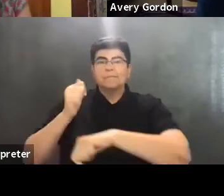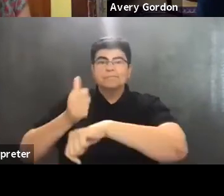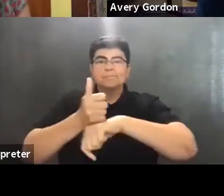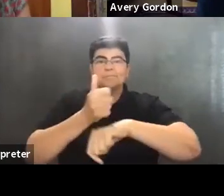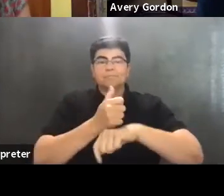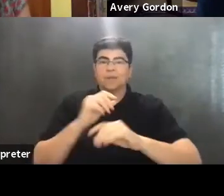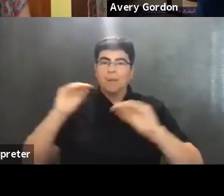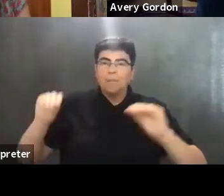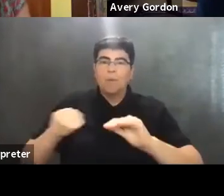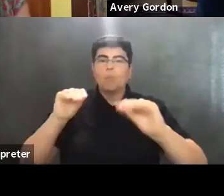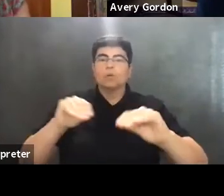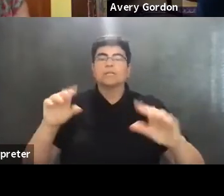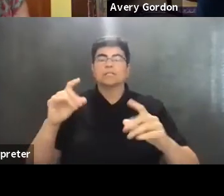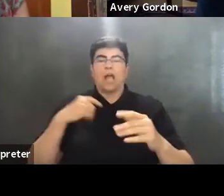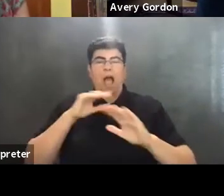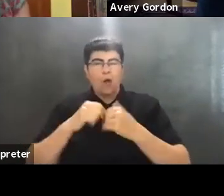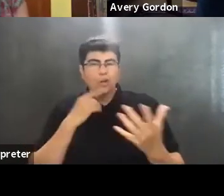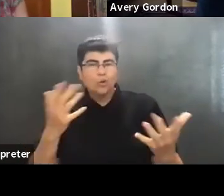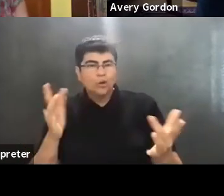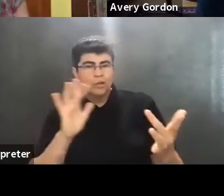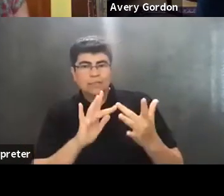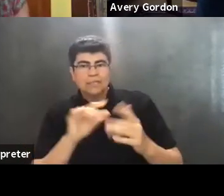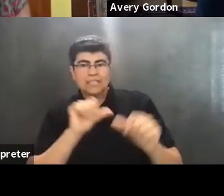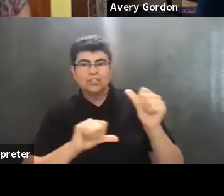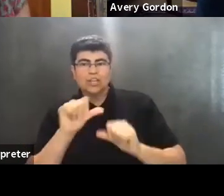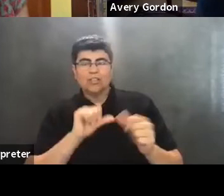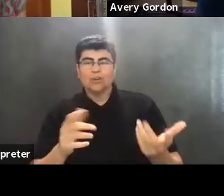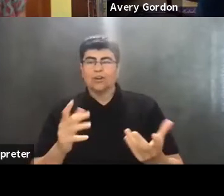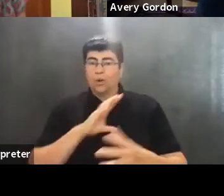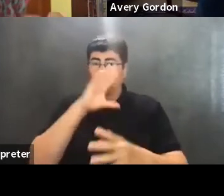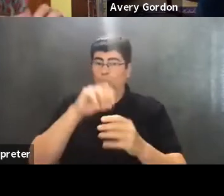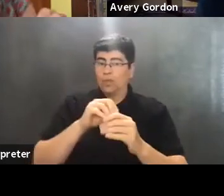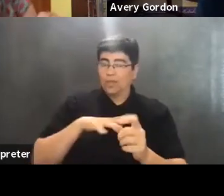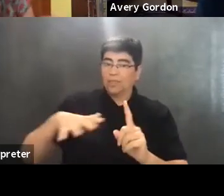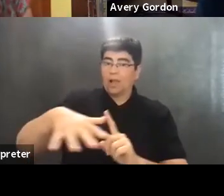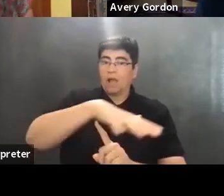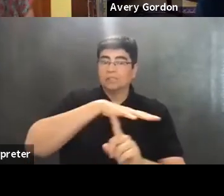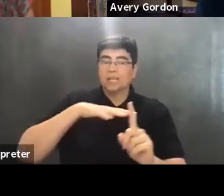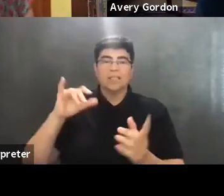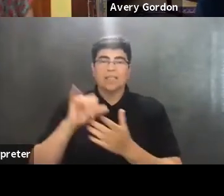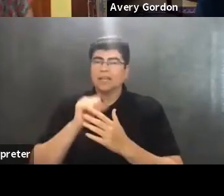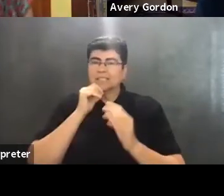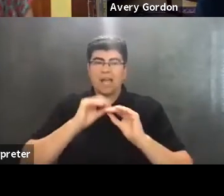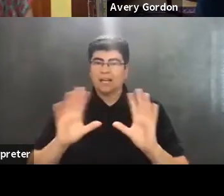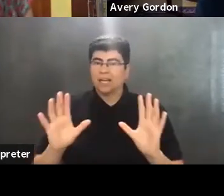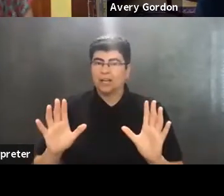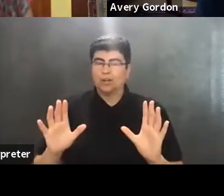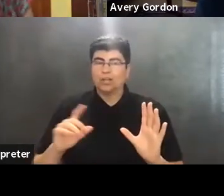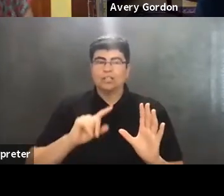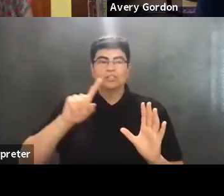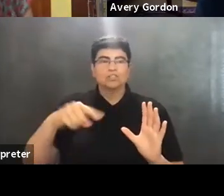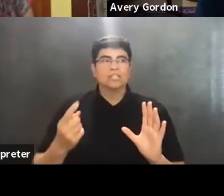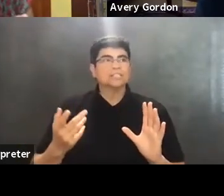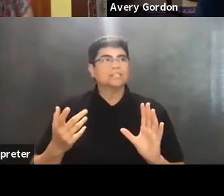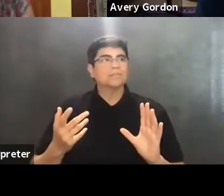mobilizations in touch with each other within a context where it is not clear just how